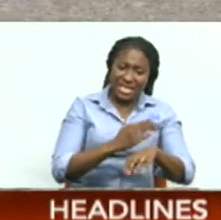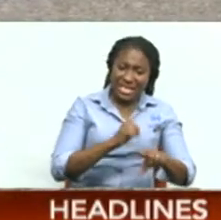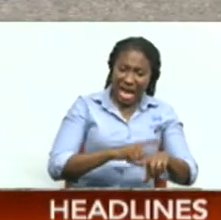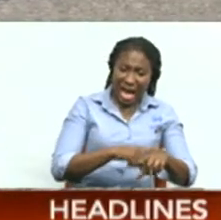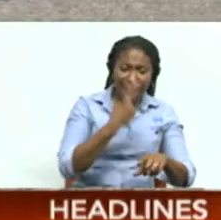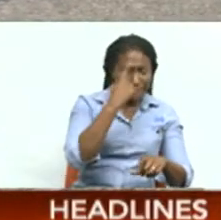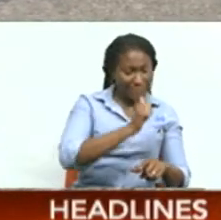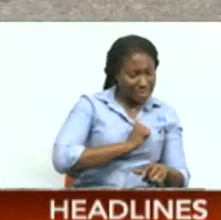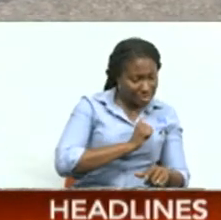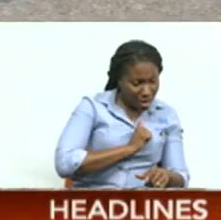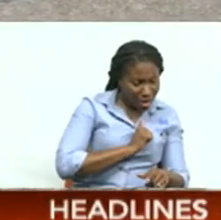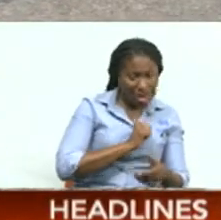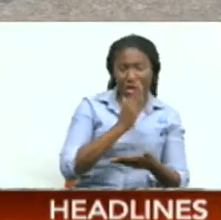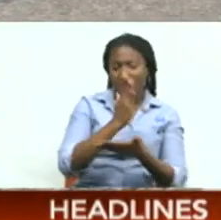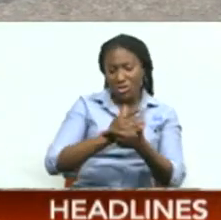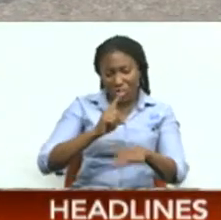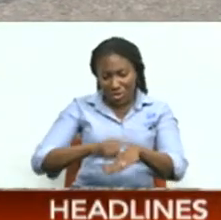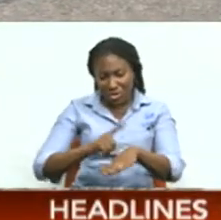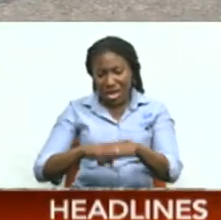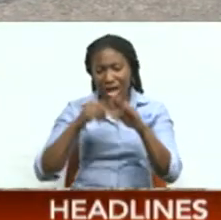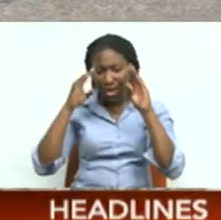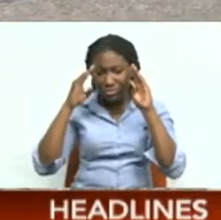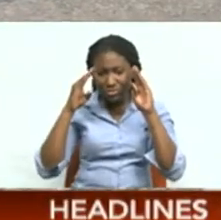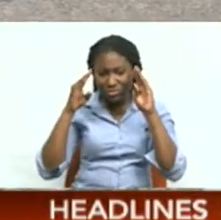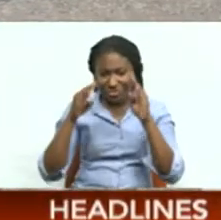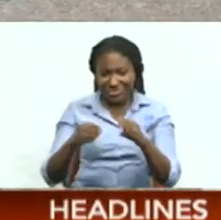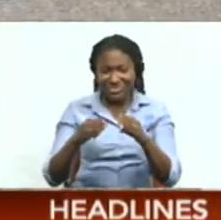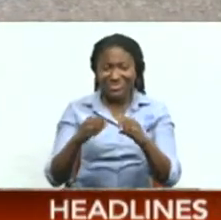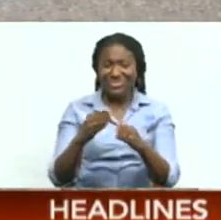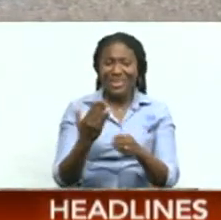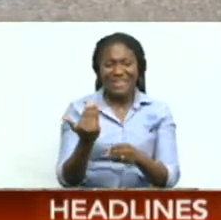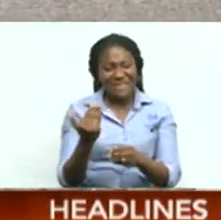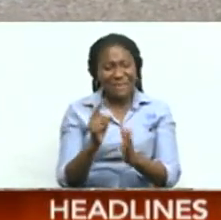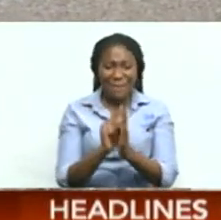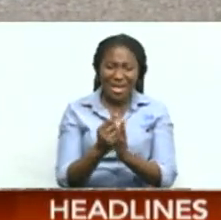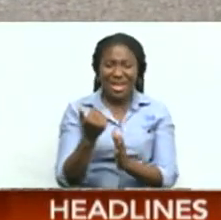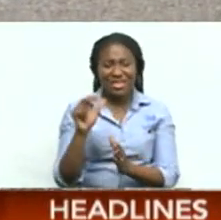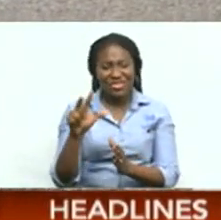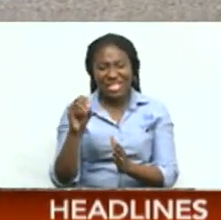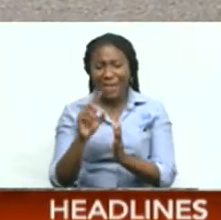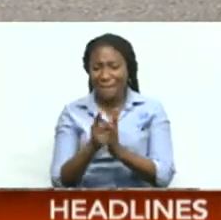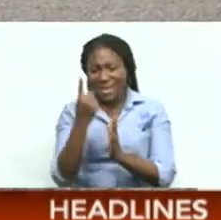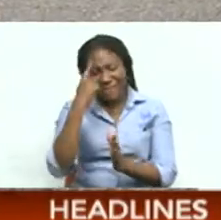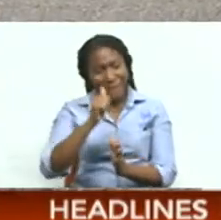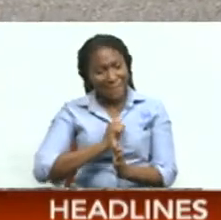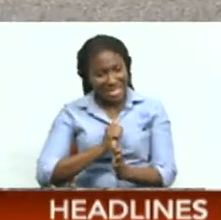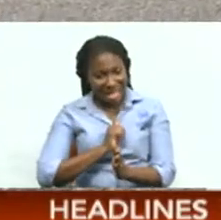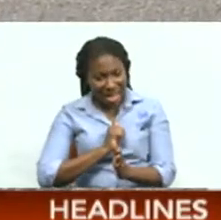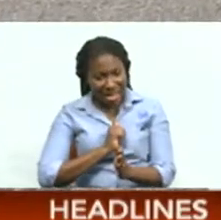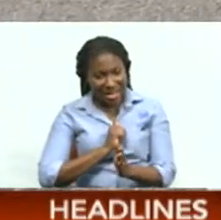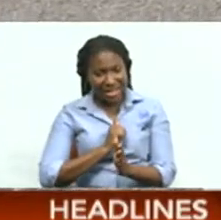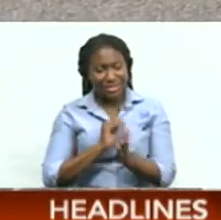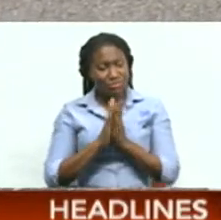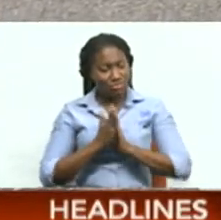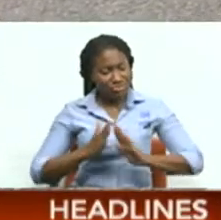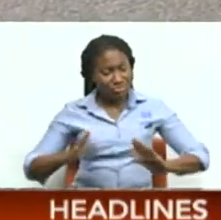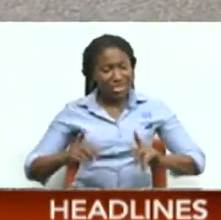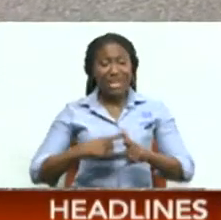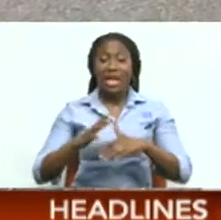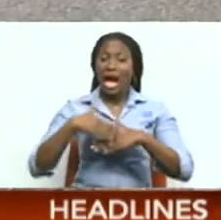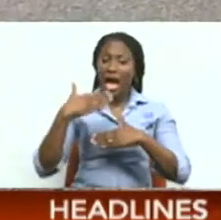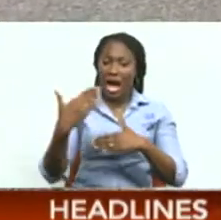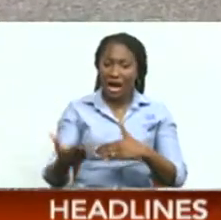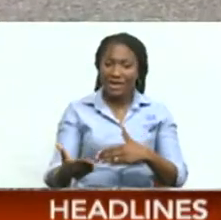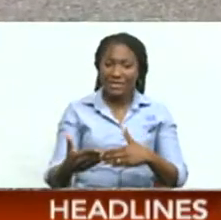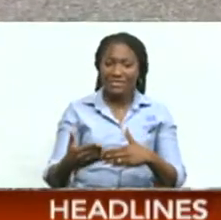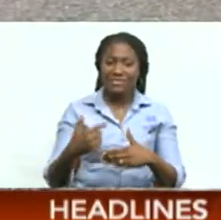30 minutes or 15 minutes or 30 minutes for myself. And after that,